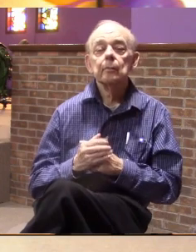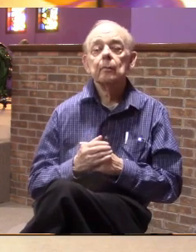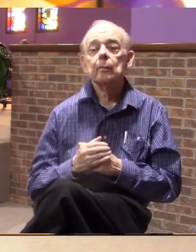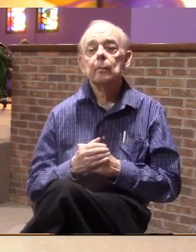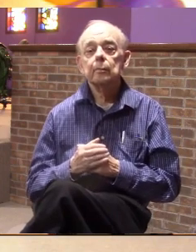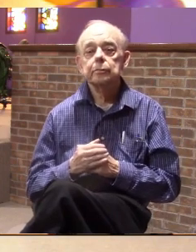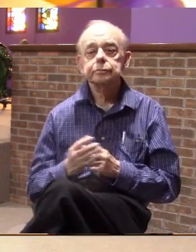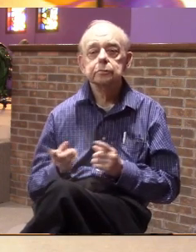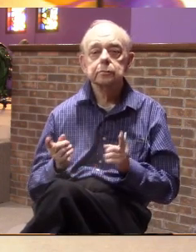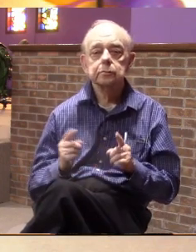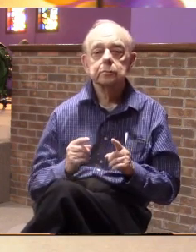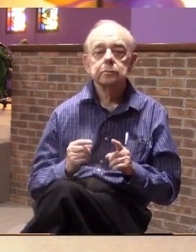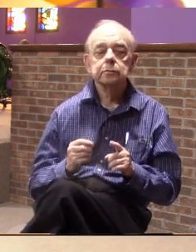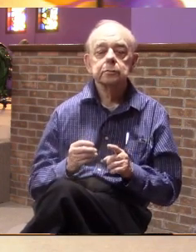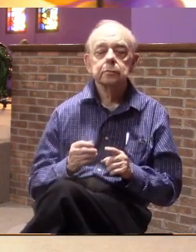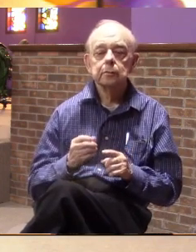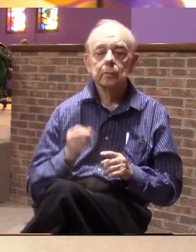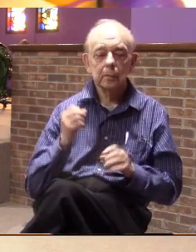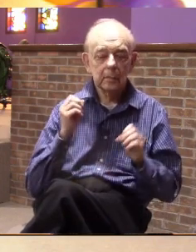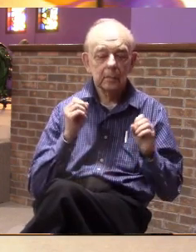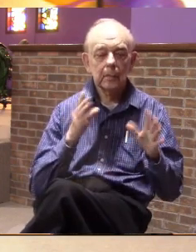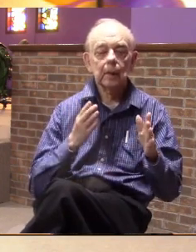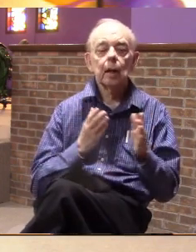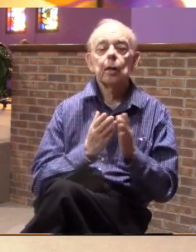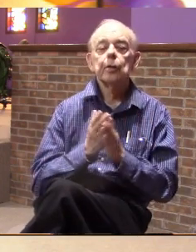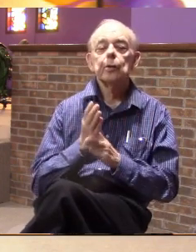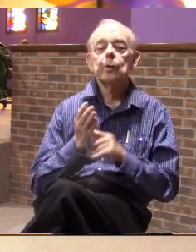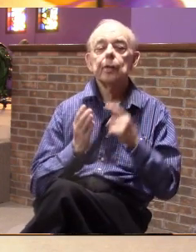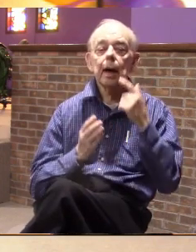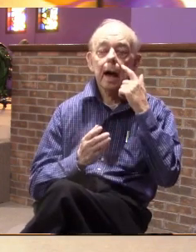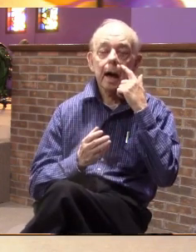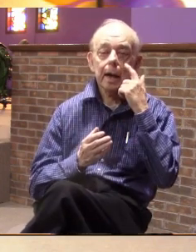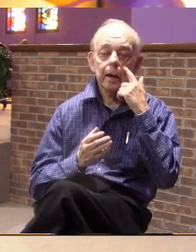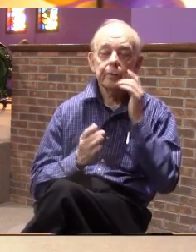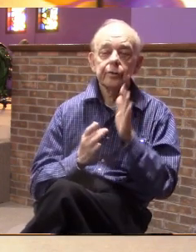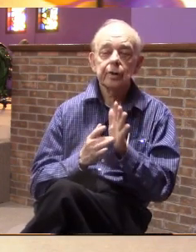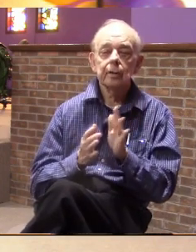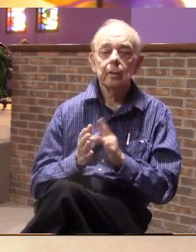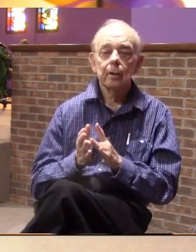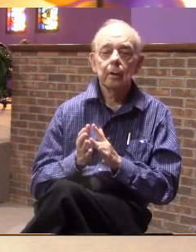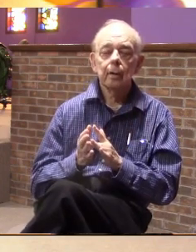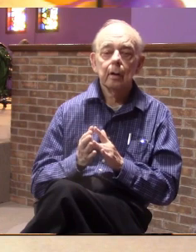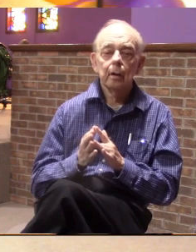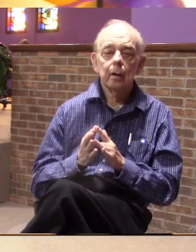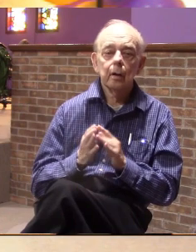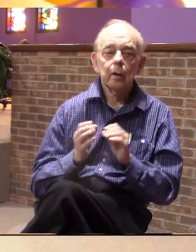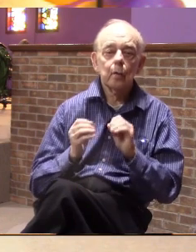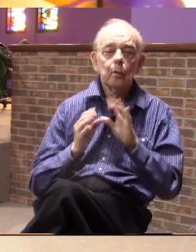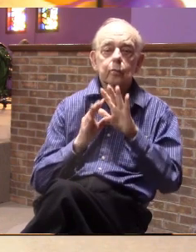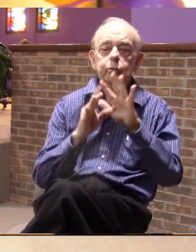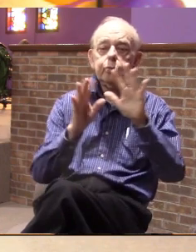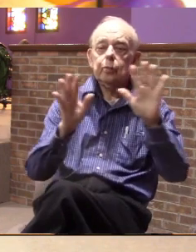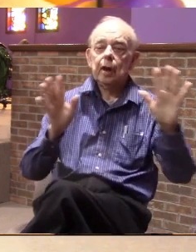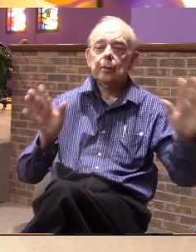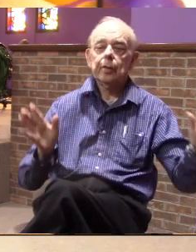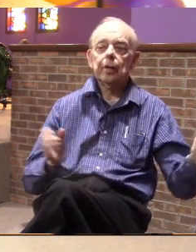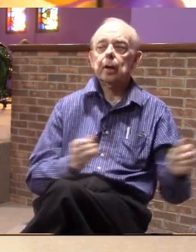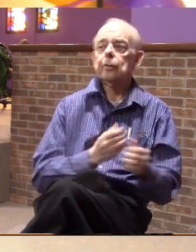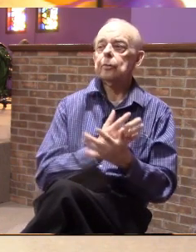and when the light flying through his eye it illuminated everything